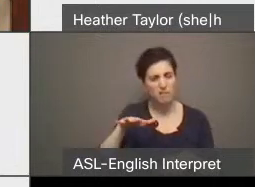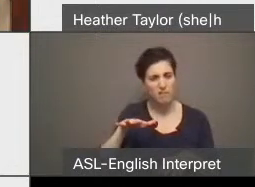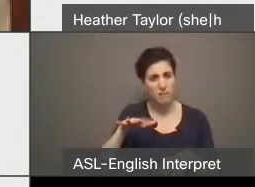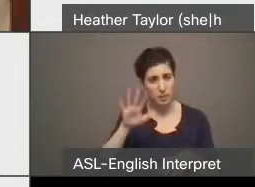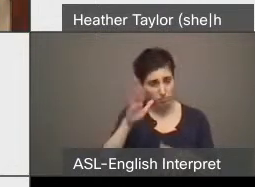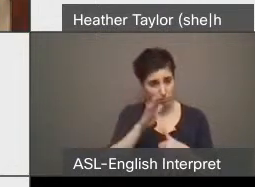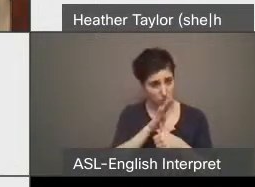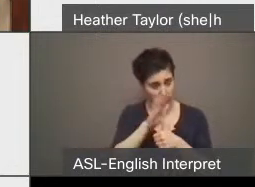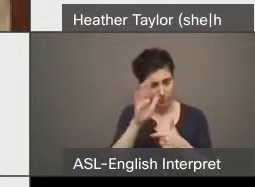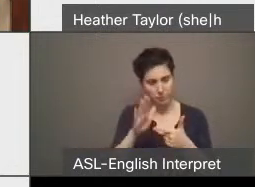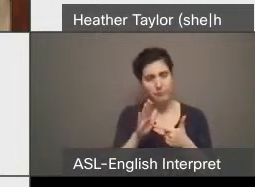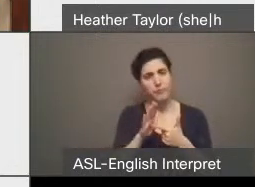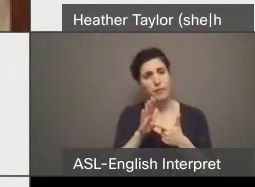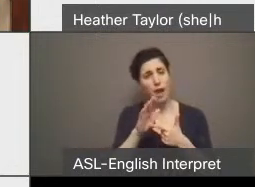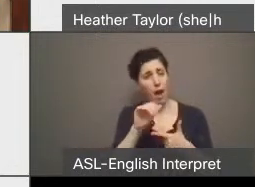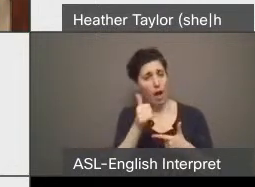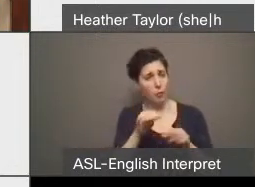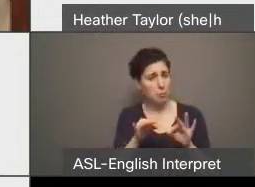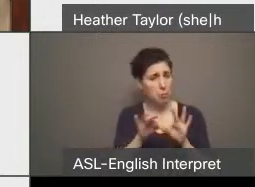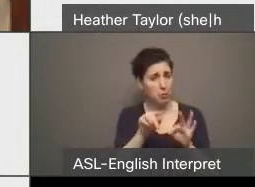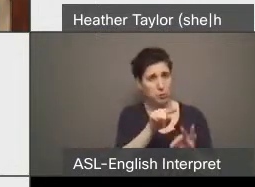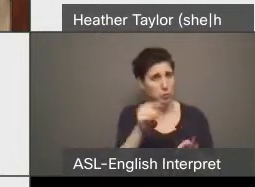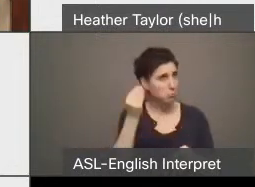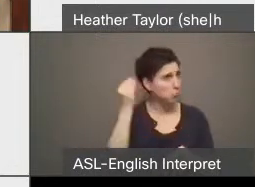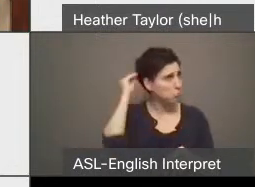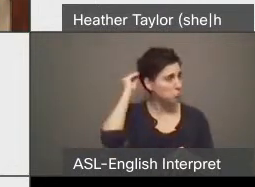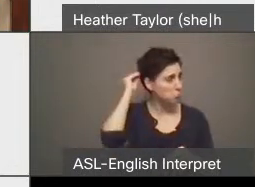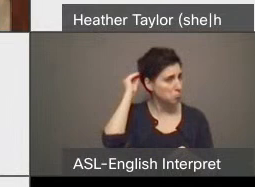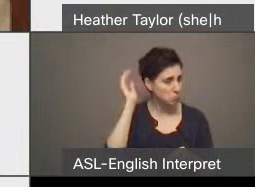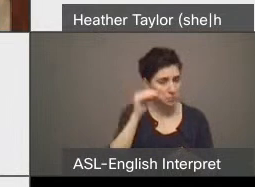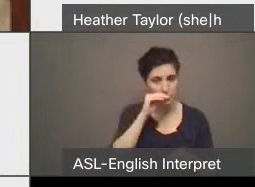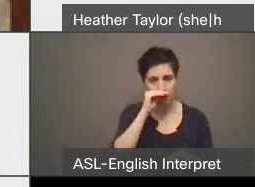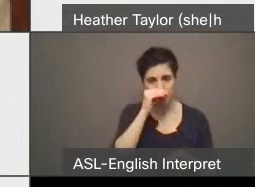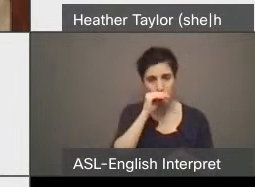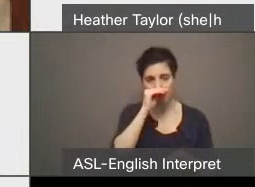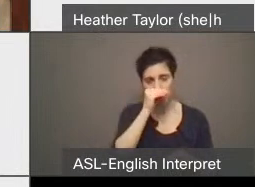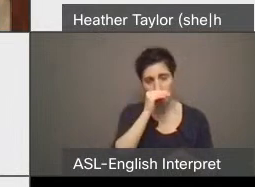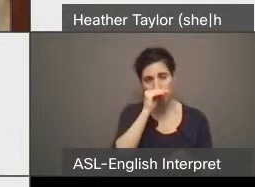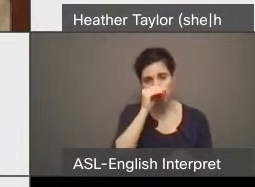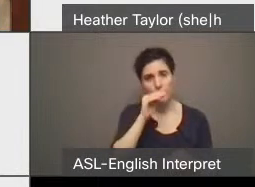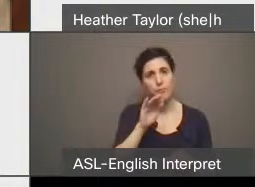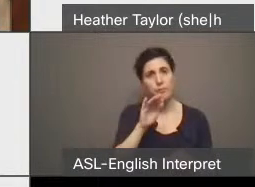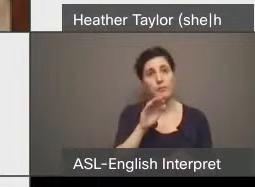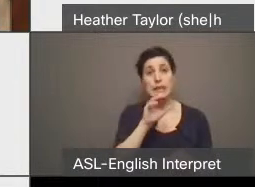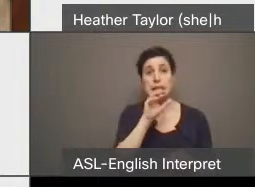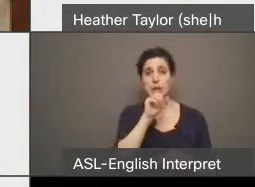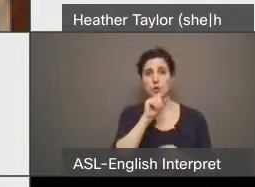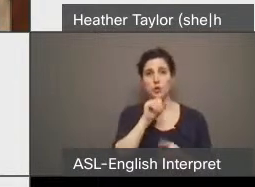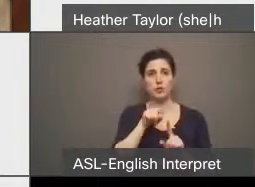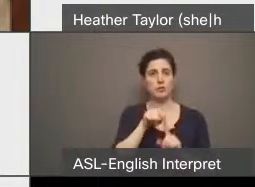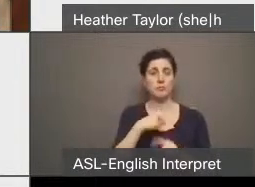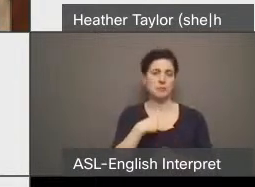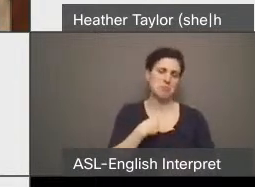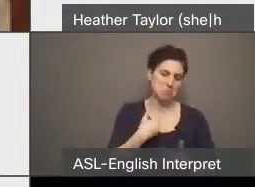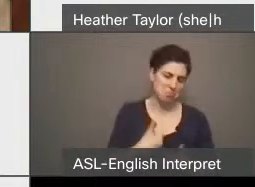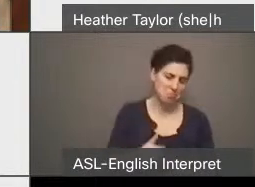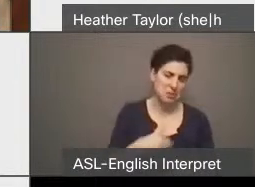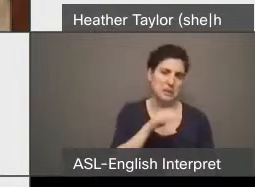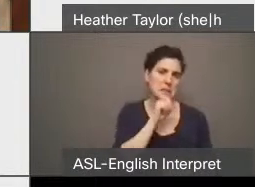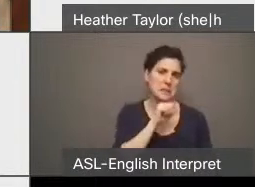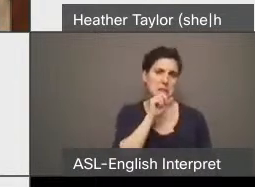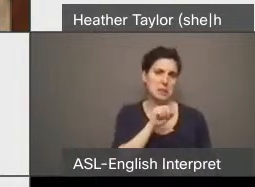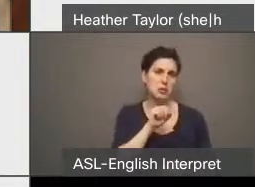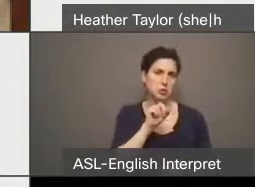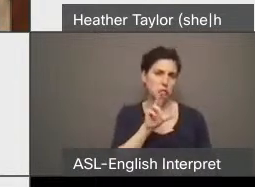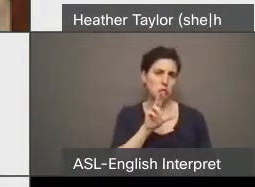Another important aspect that seniors, which I am, experience in